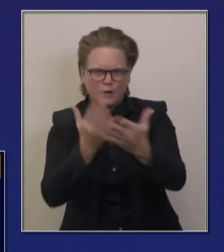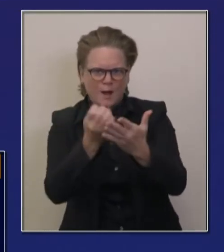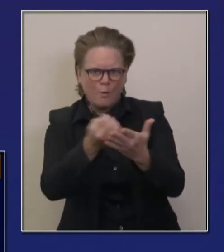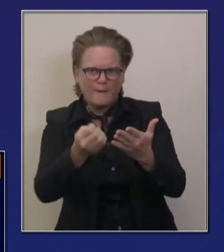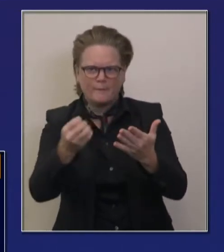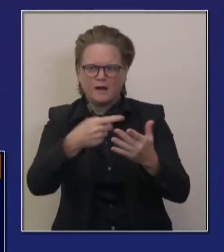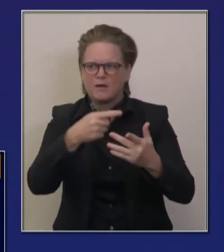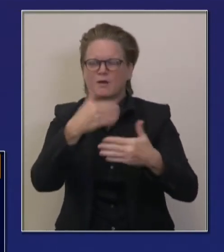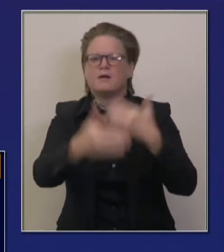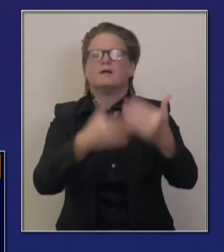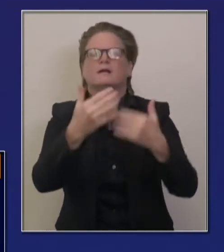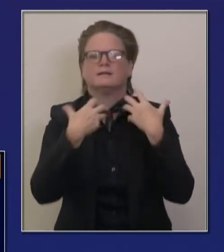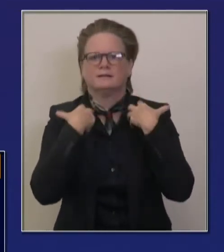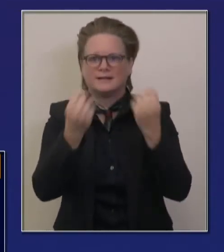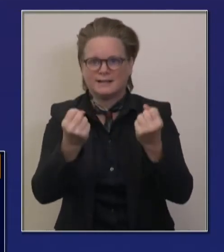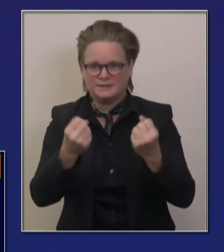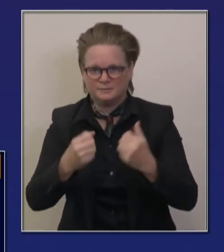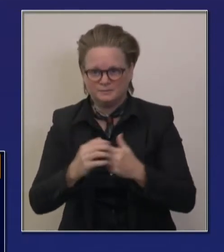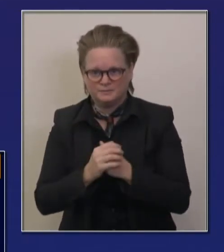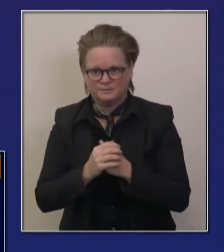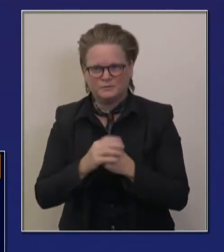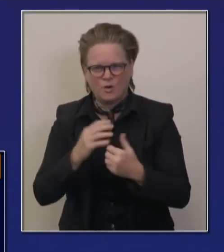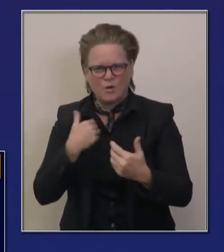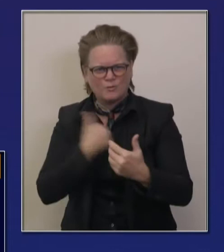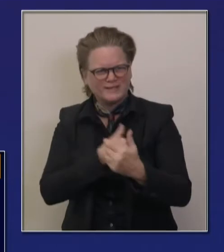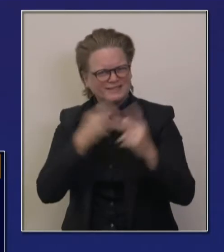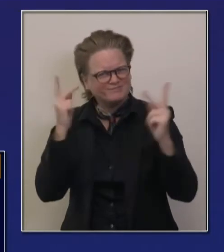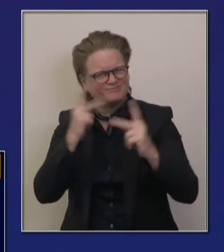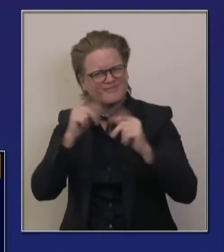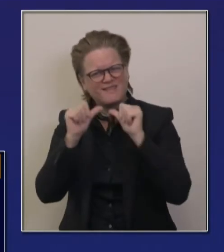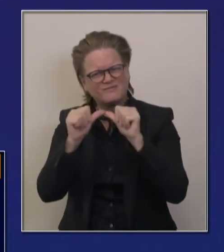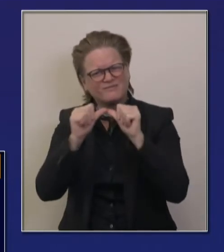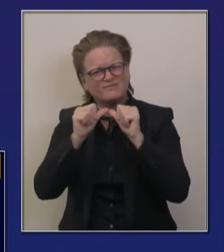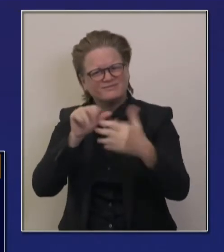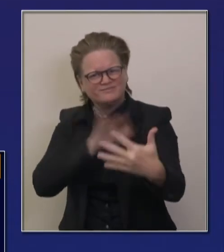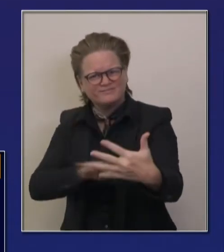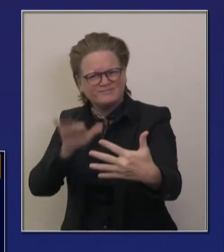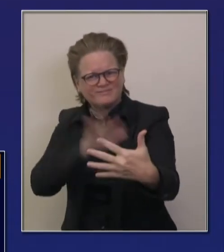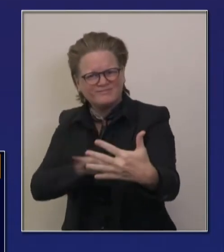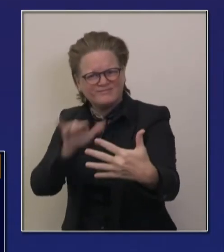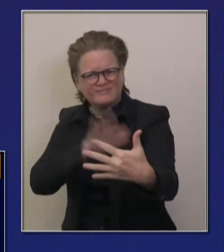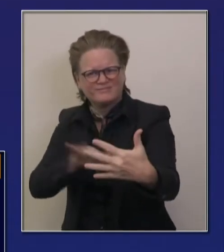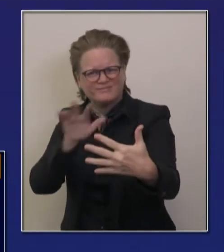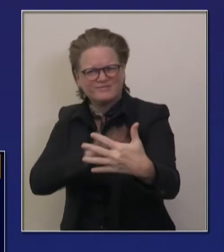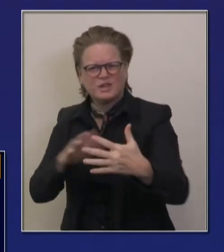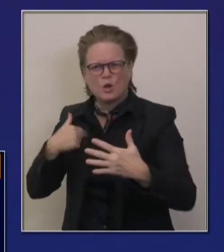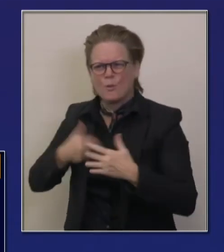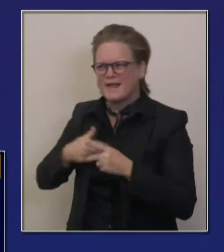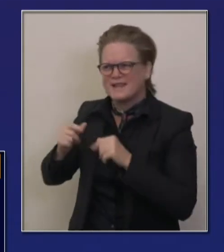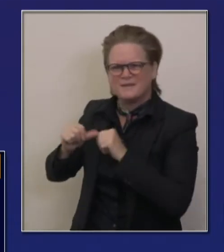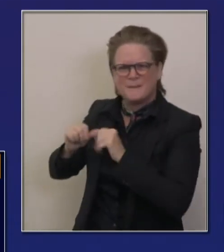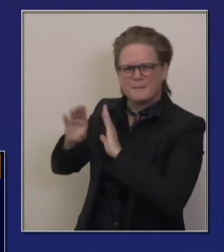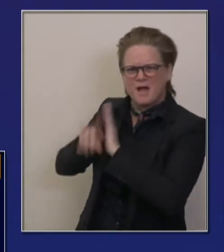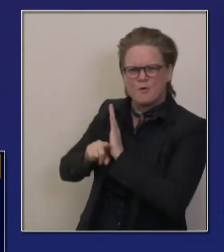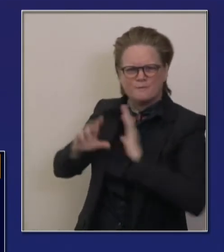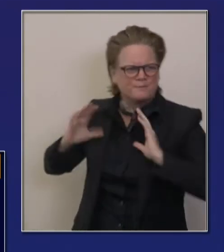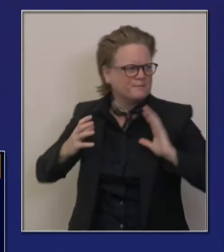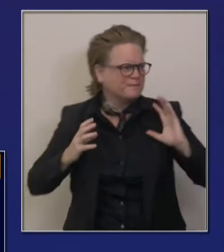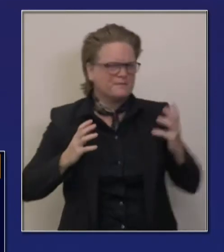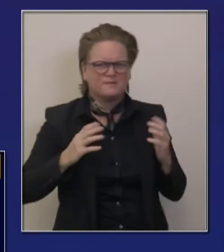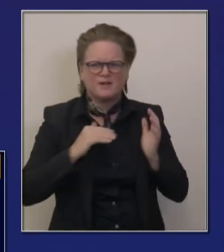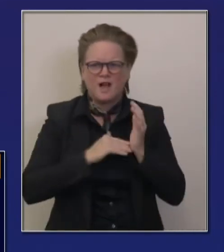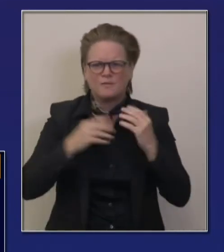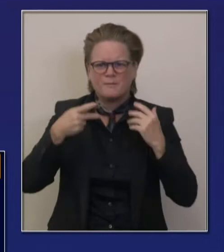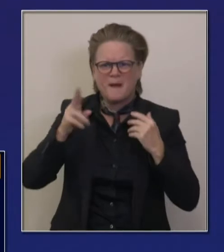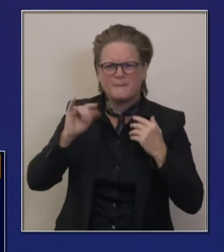intentionally, at least in the beginning of this pandemic. Now, uh, as an exercise of understanding, we're able to advance today.